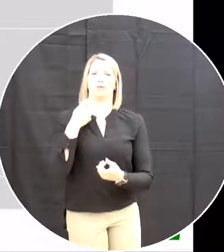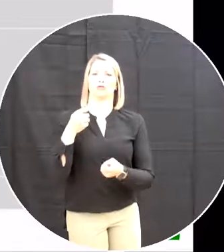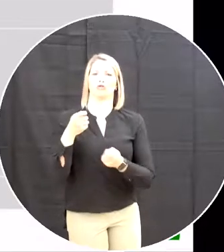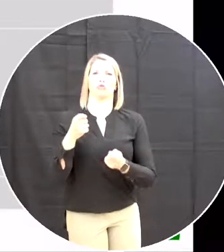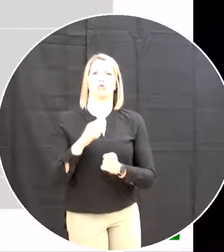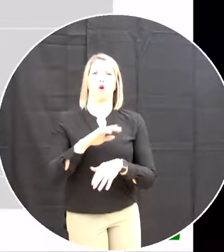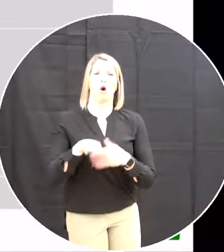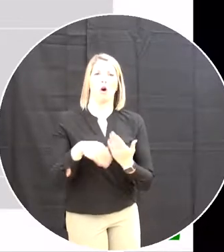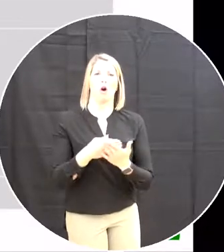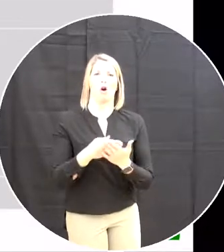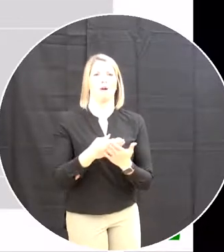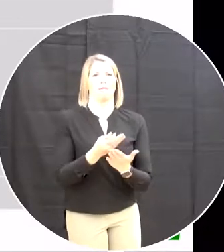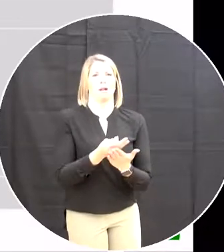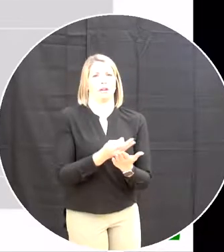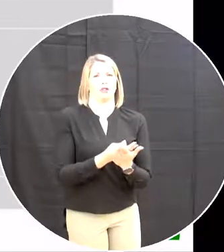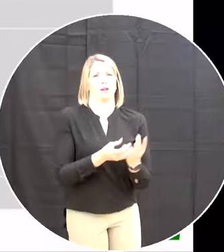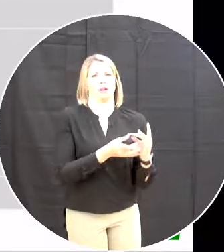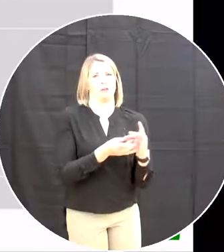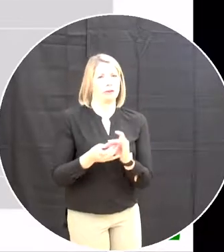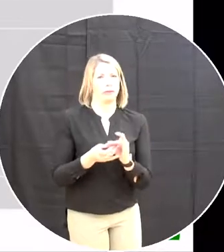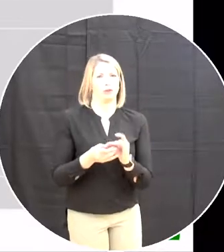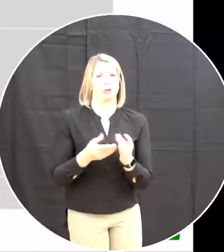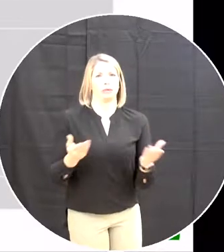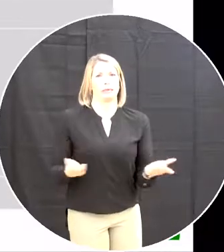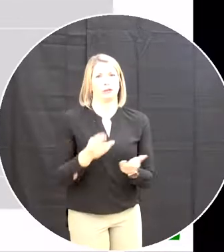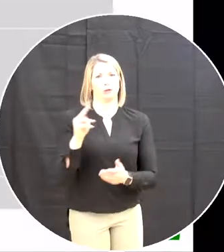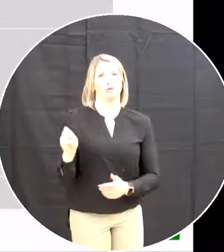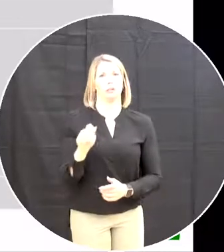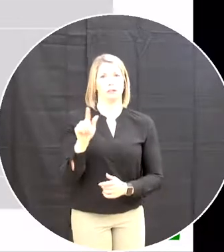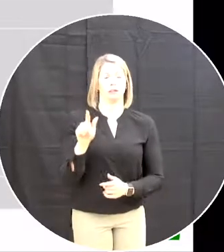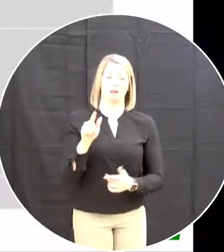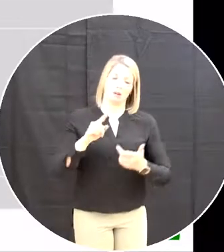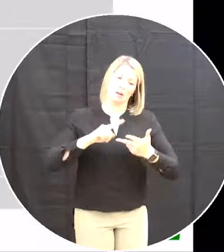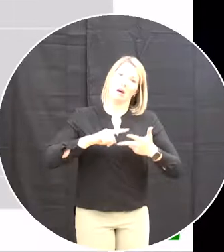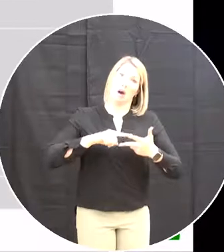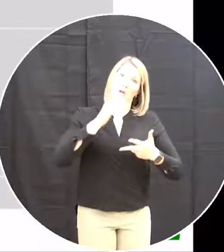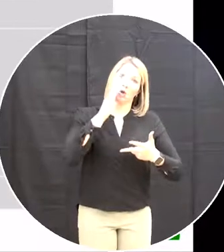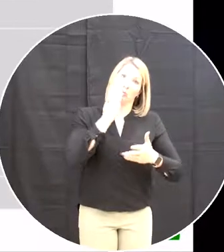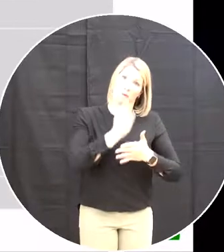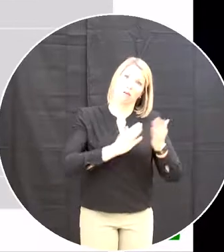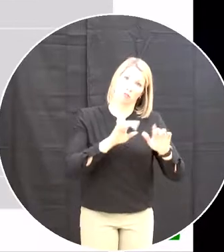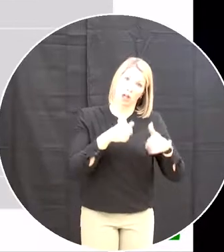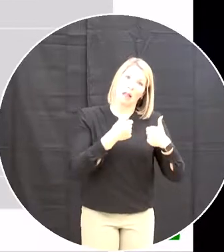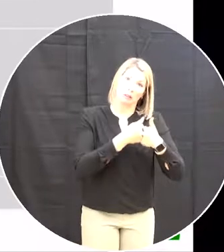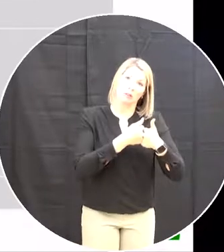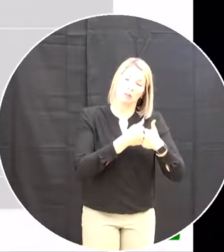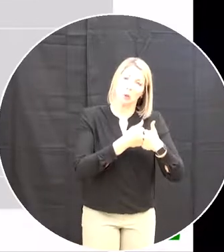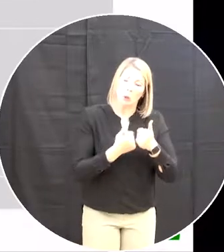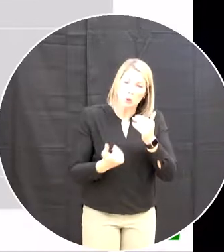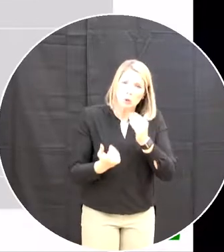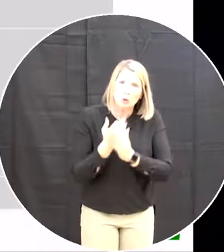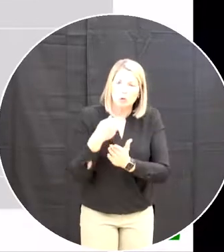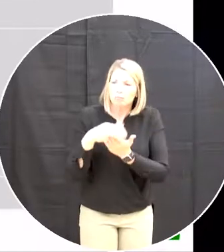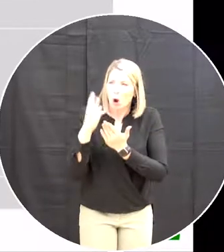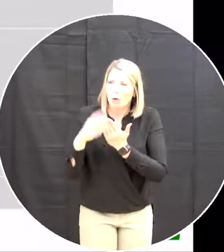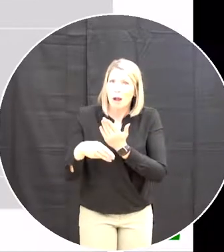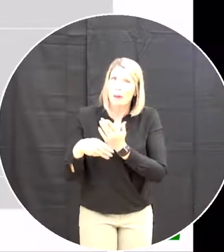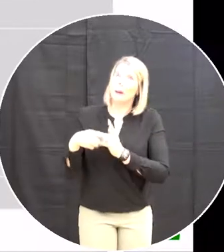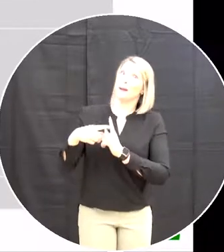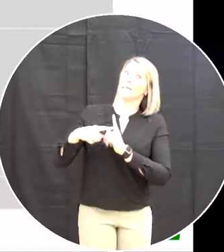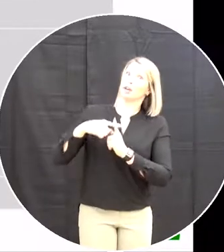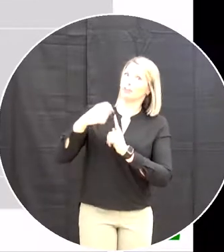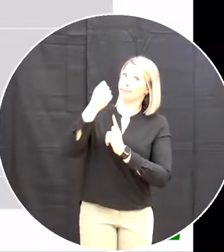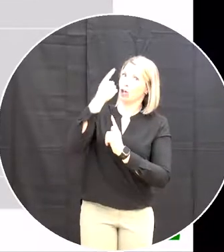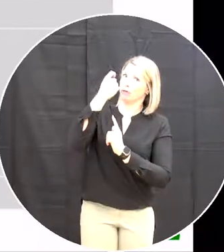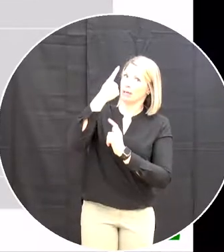of the province Even with the challenges And additional work of navigating the pandemic The